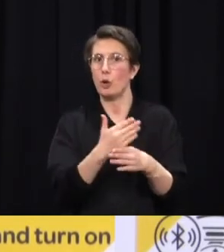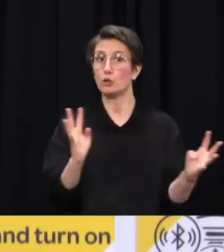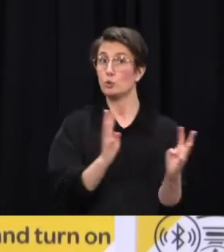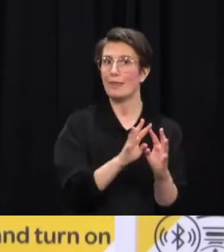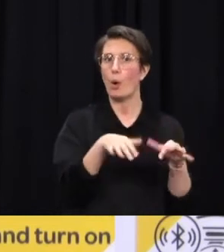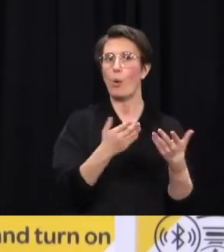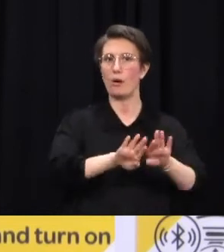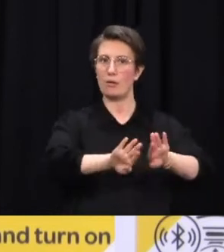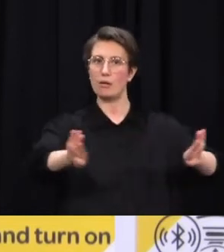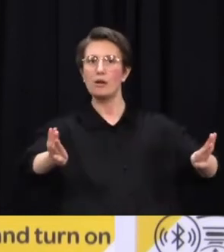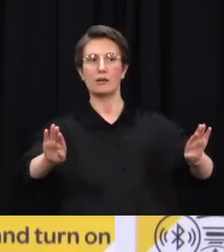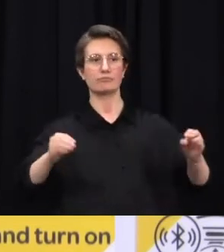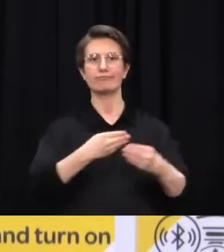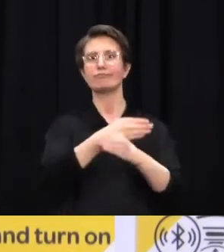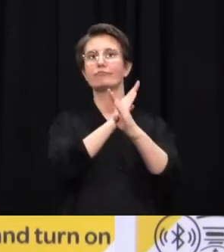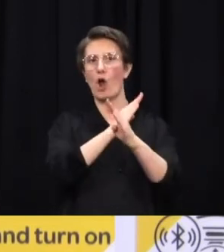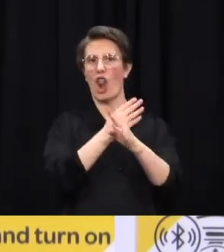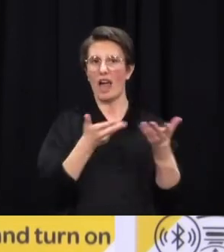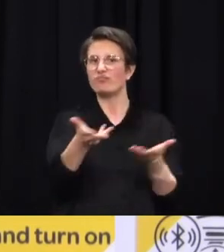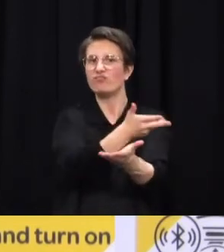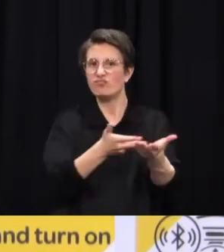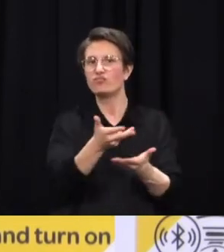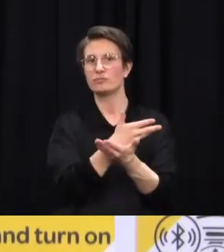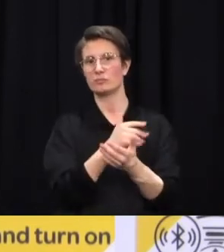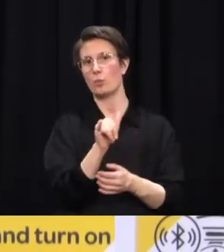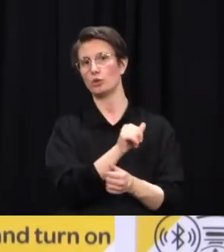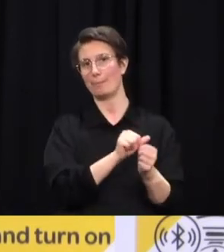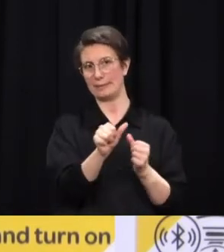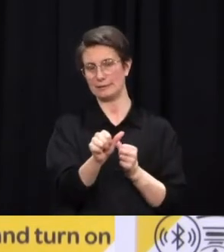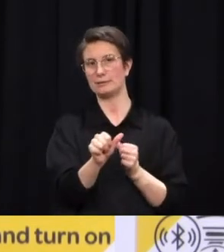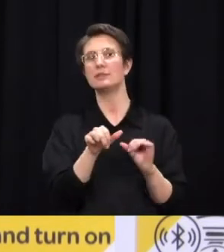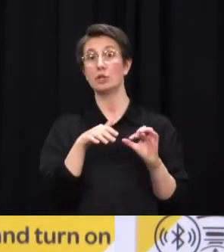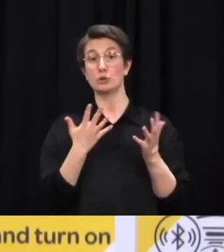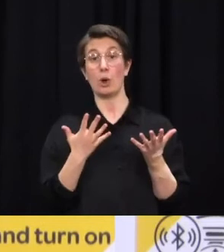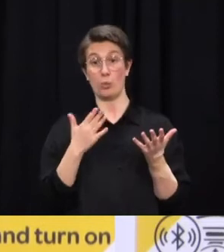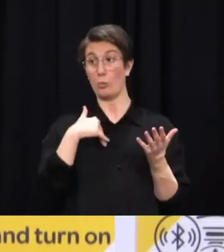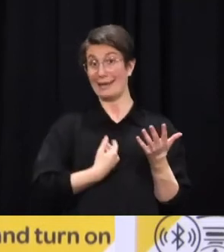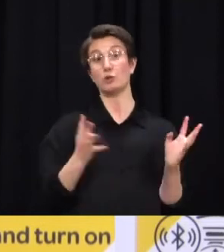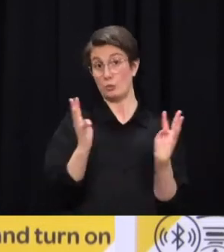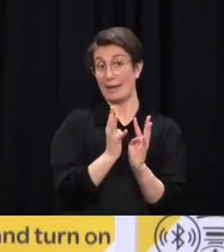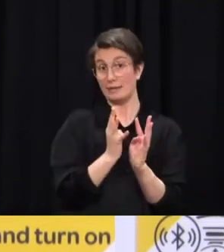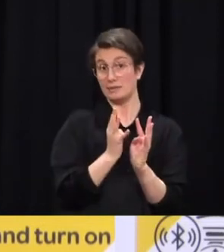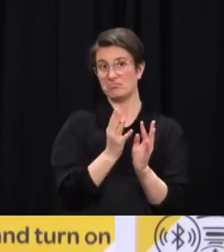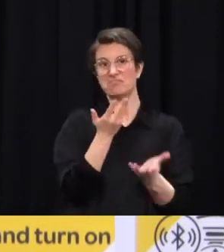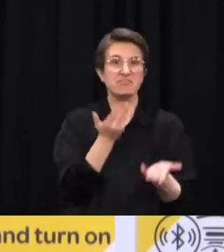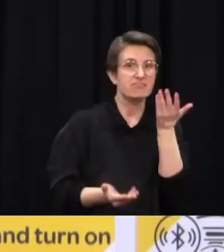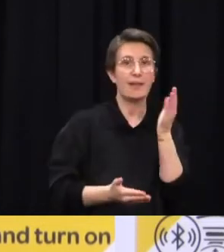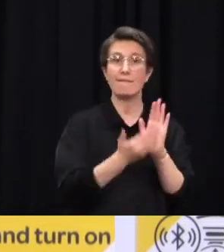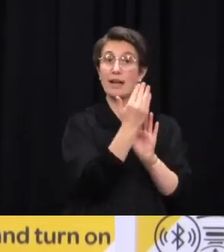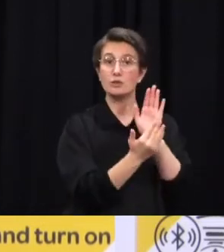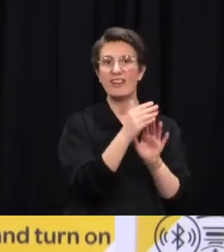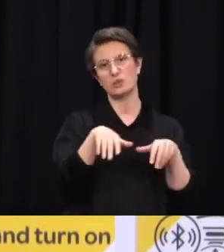and we'll continue to have that. But we need a final decision about how long we're doing this for or whether we're doing this for the next week or two before we can